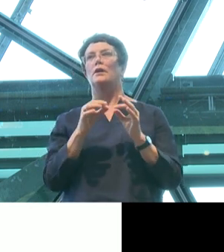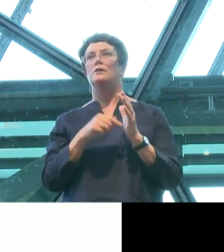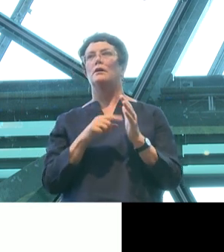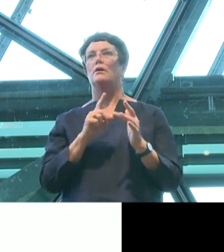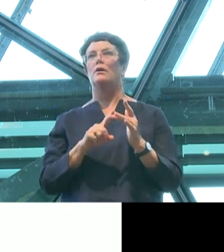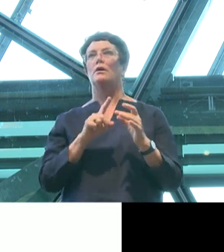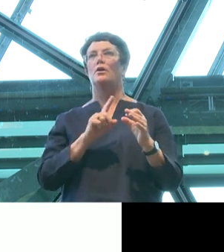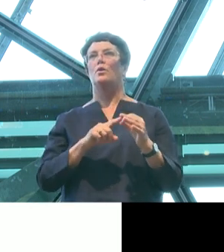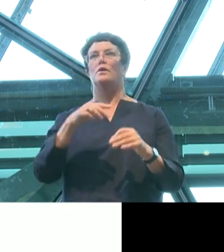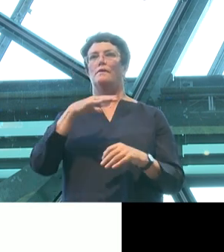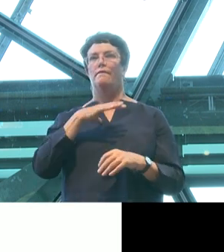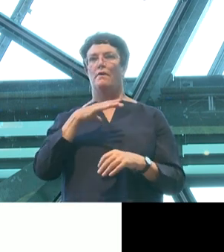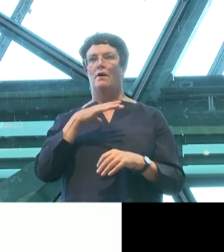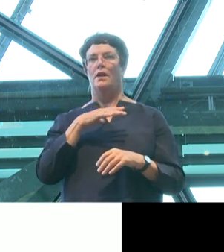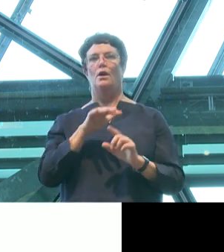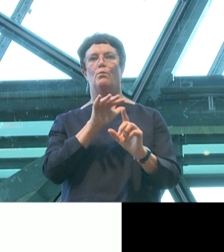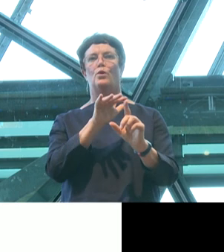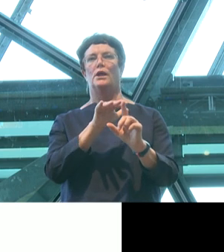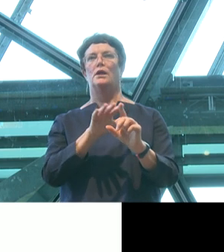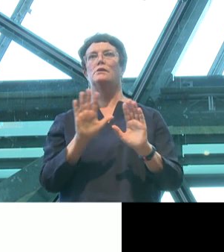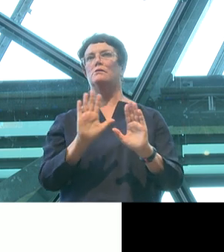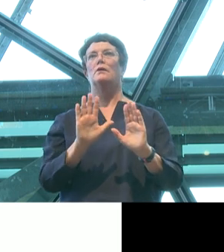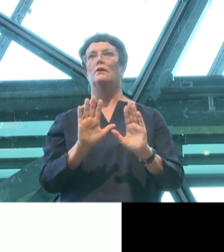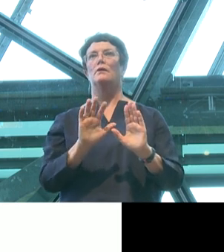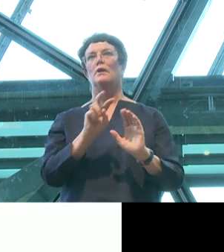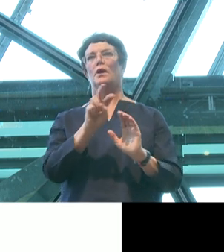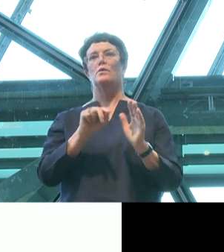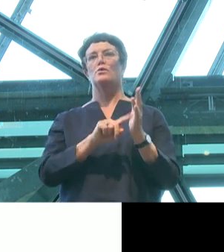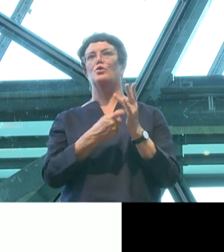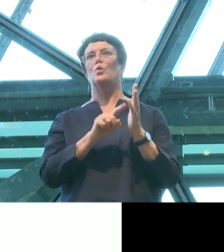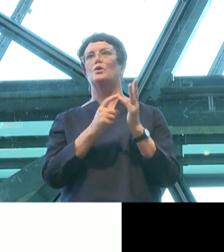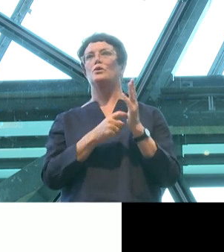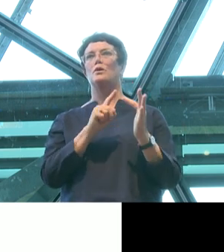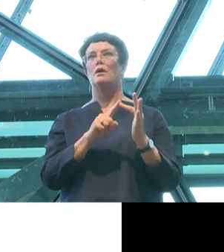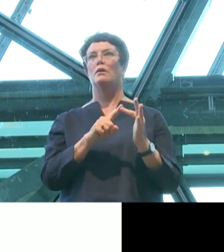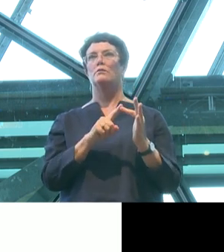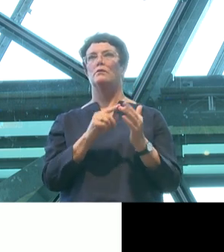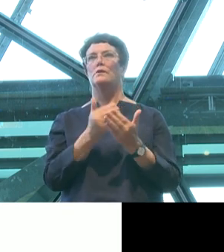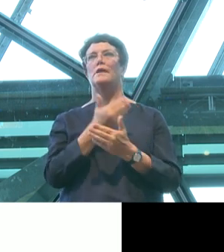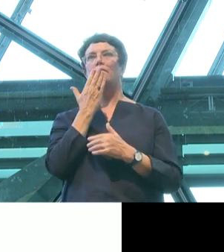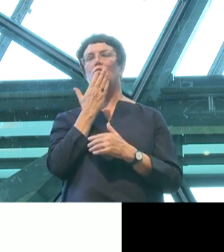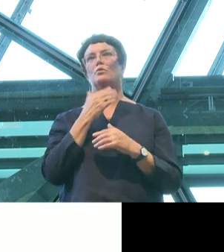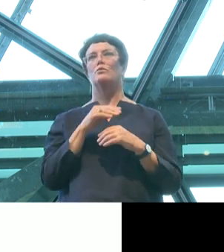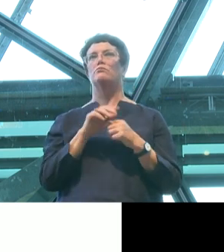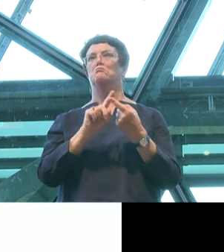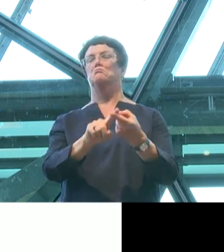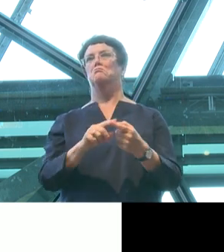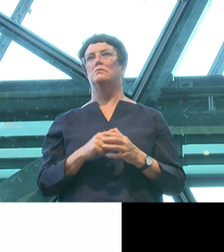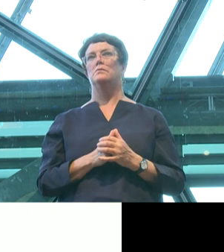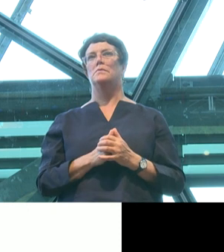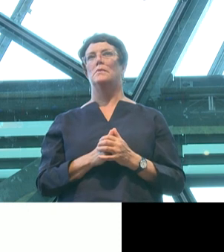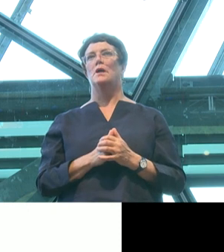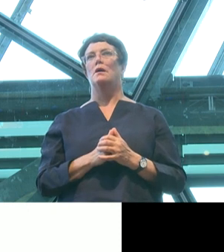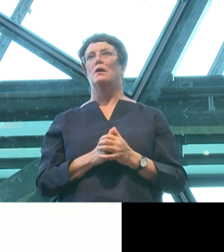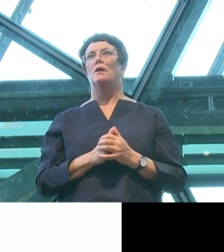demand Safe Schools. It was only months after I tweeted that, that I started doing my own research into Safe Schools, and I saw